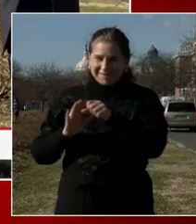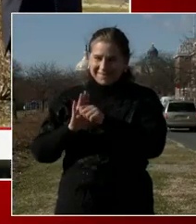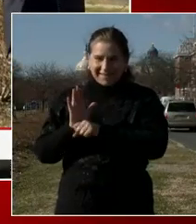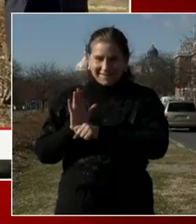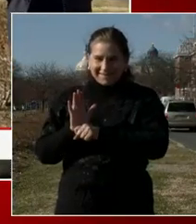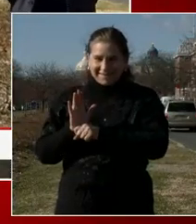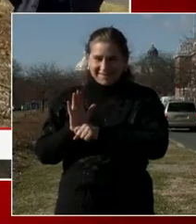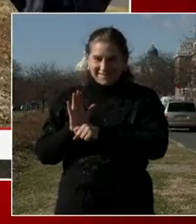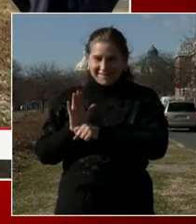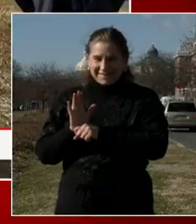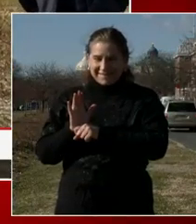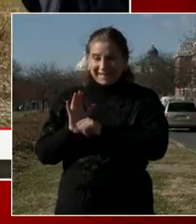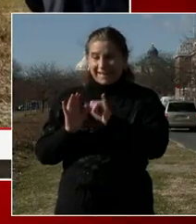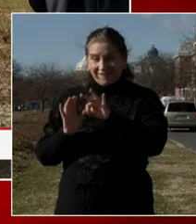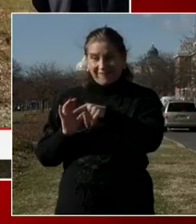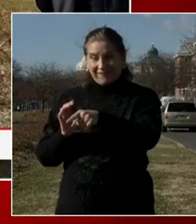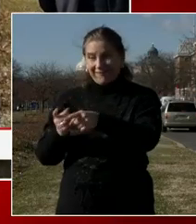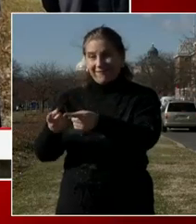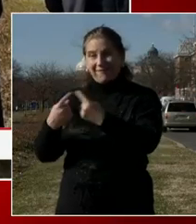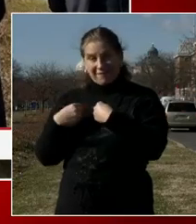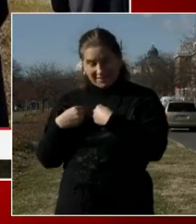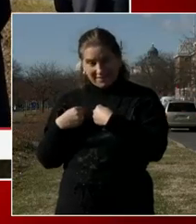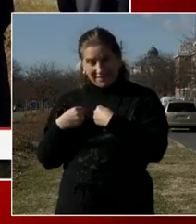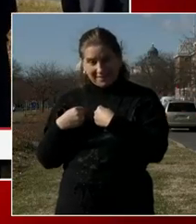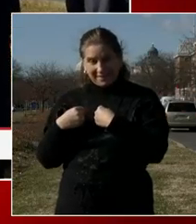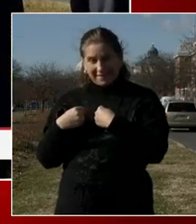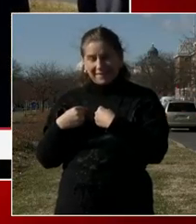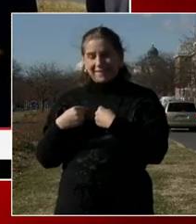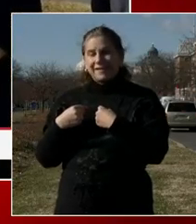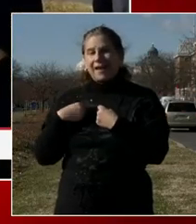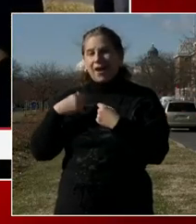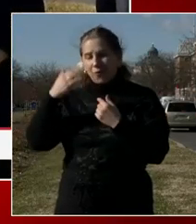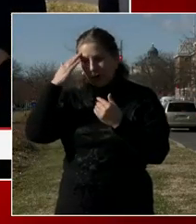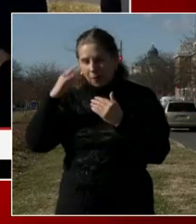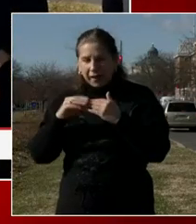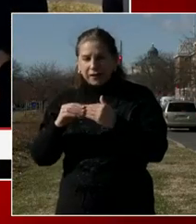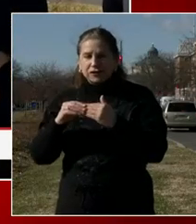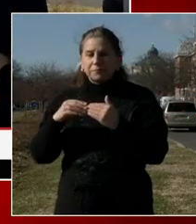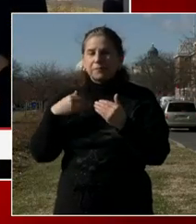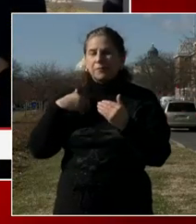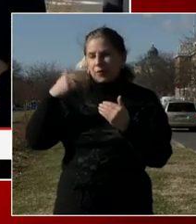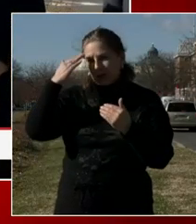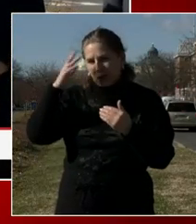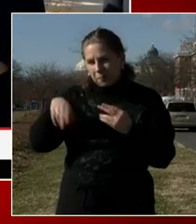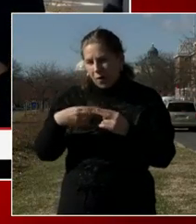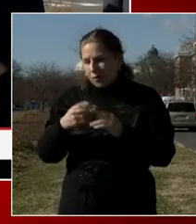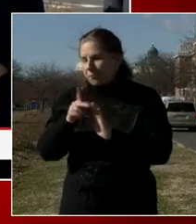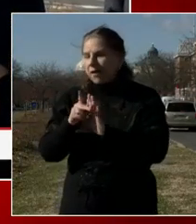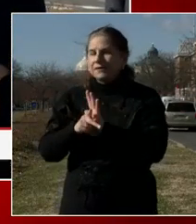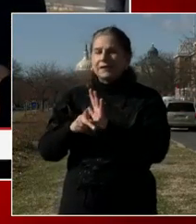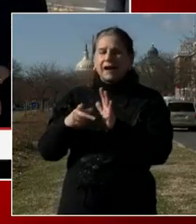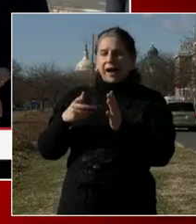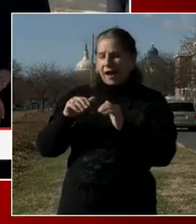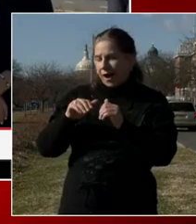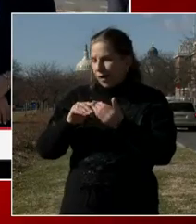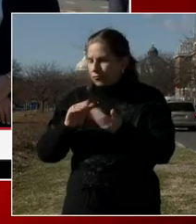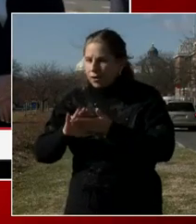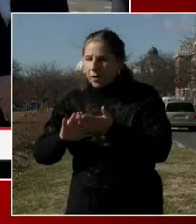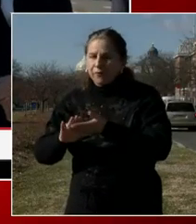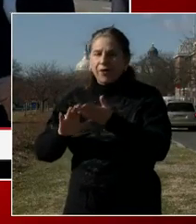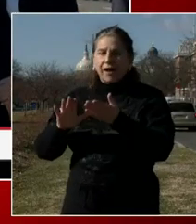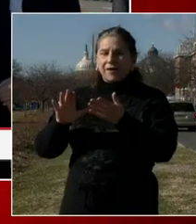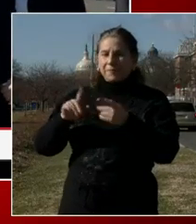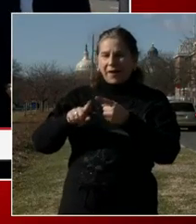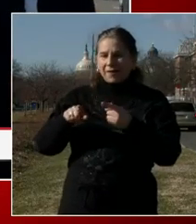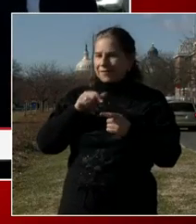us, we know about the leadership. We know about their, you know, completely know about their operations and we know that they answer to us